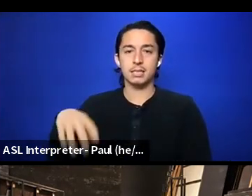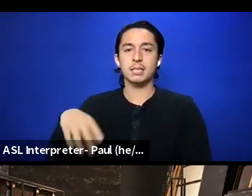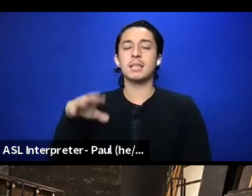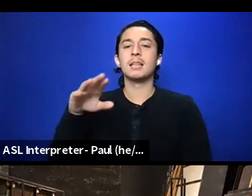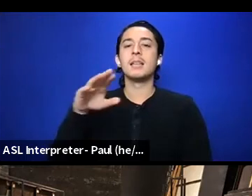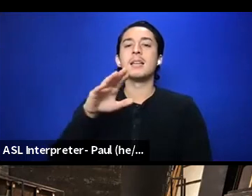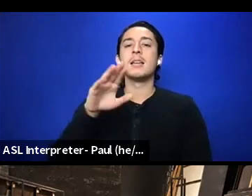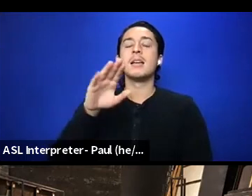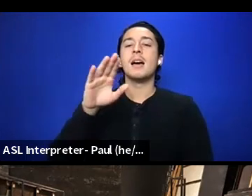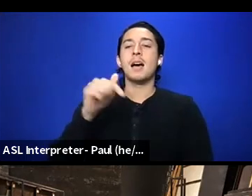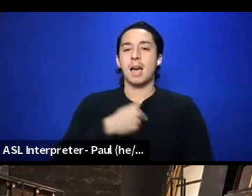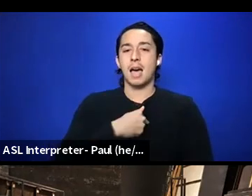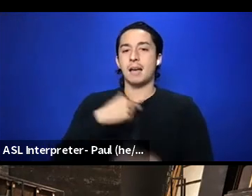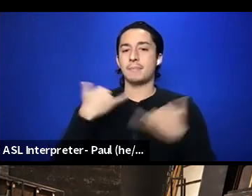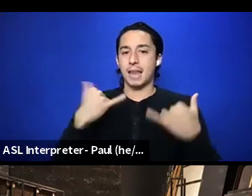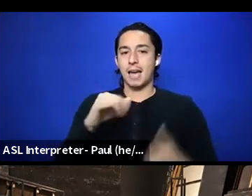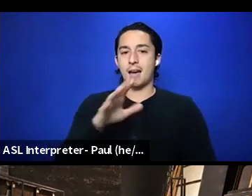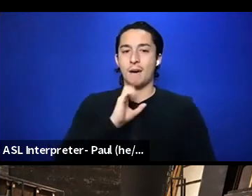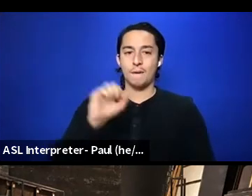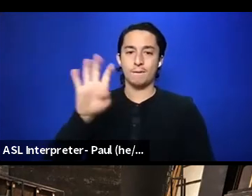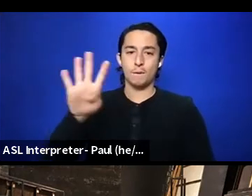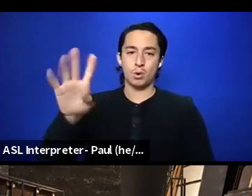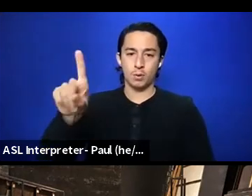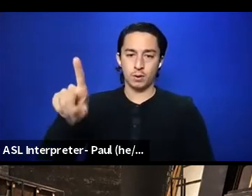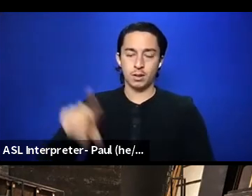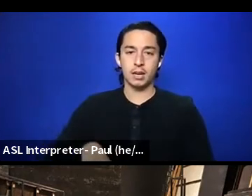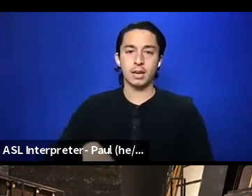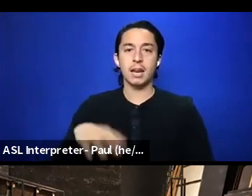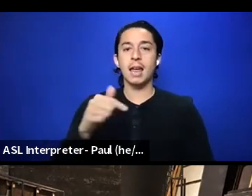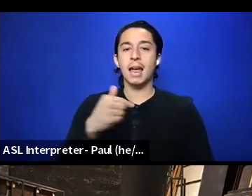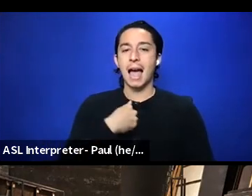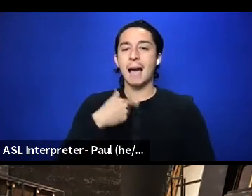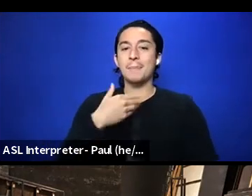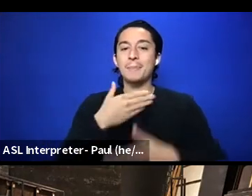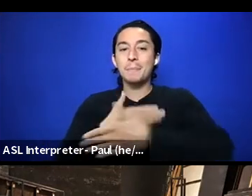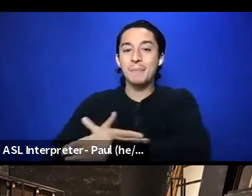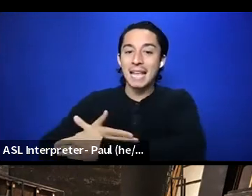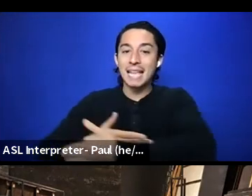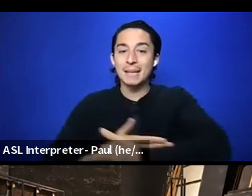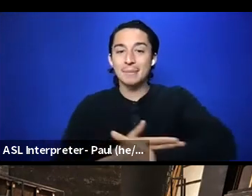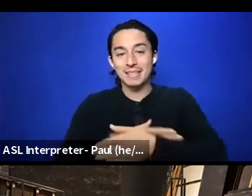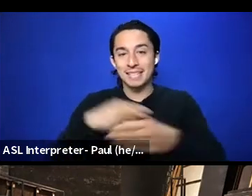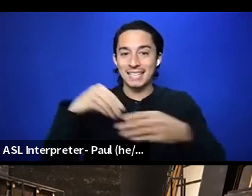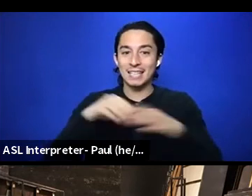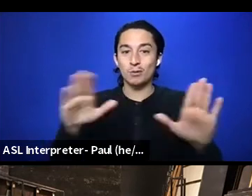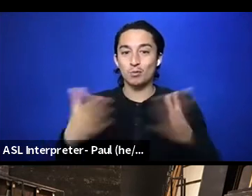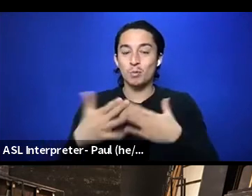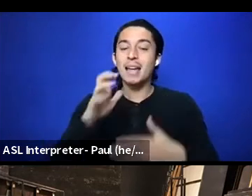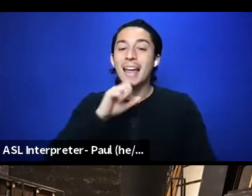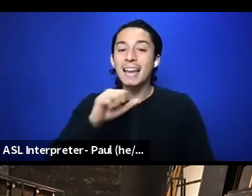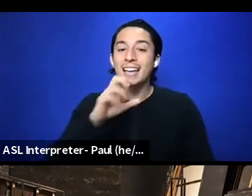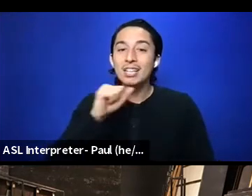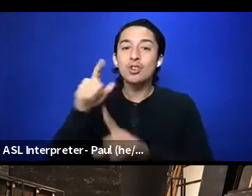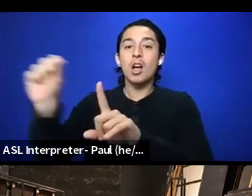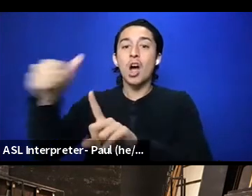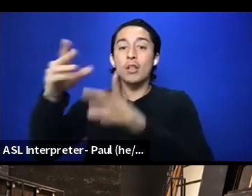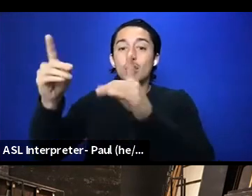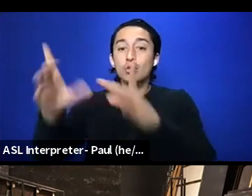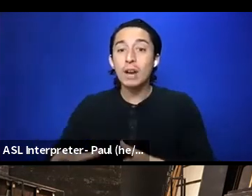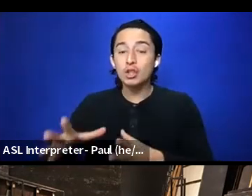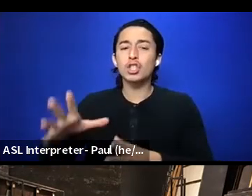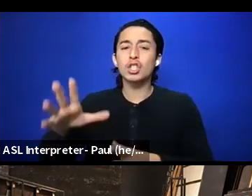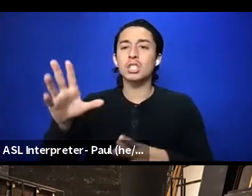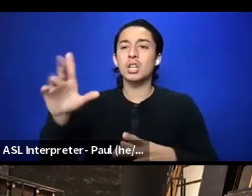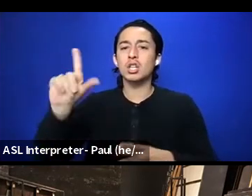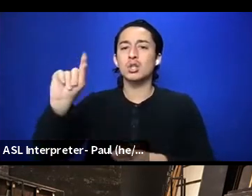you know, I'm, I'm now 41 years old and I'm the baby in the room age-wise but maybe 20 years of other artists directors nationally of, of